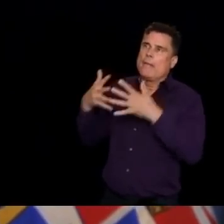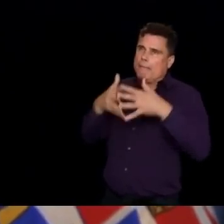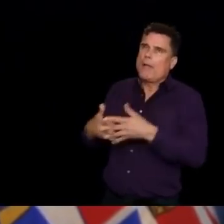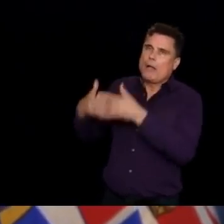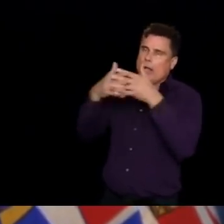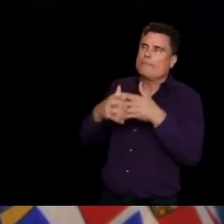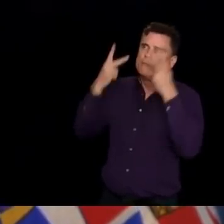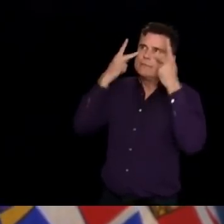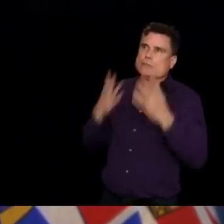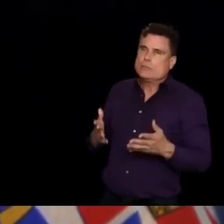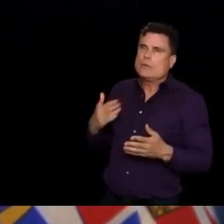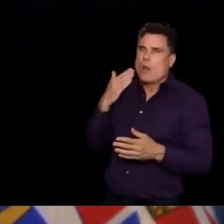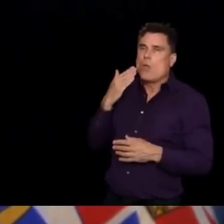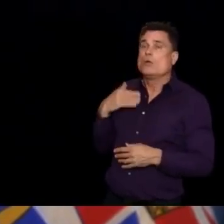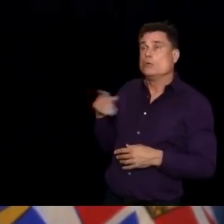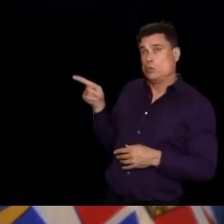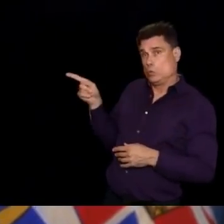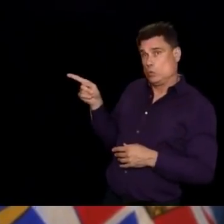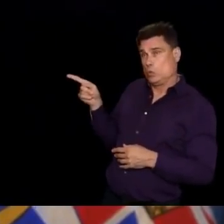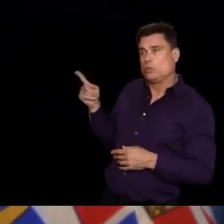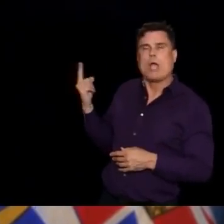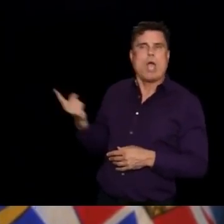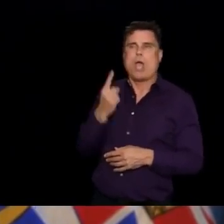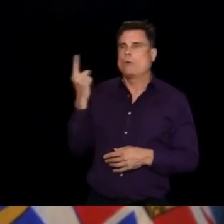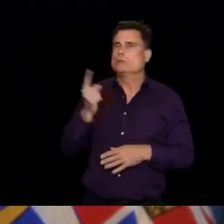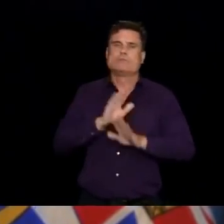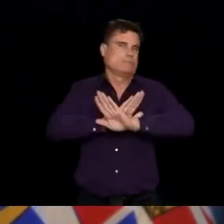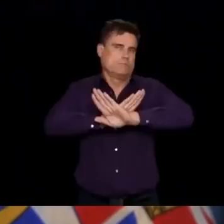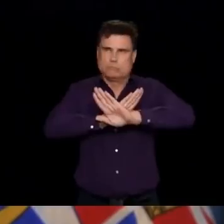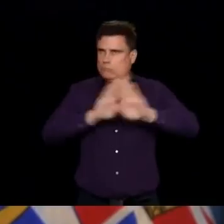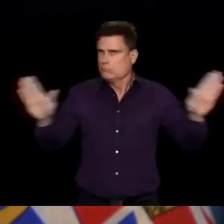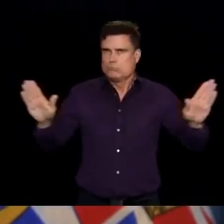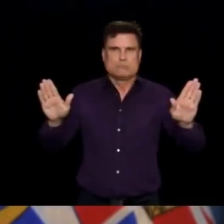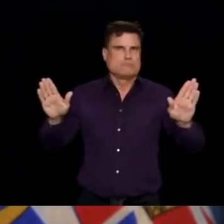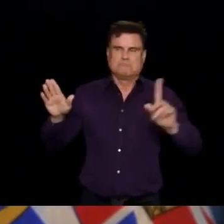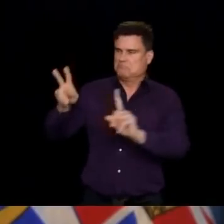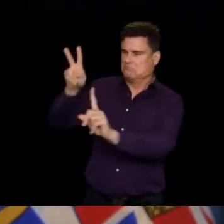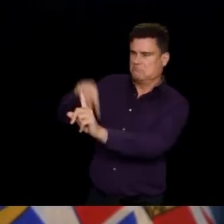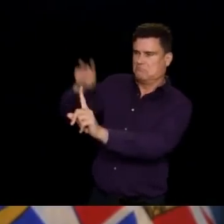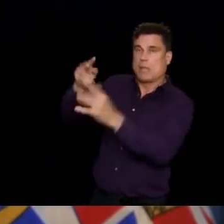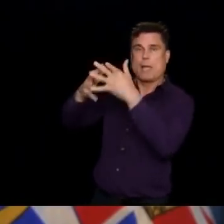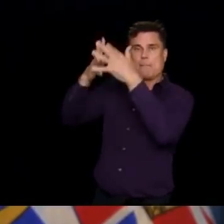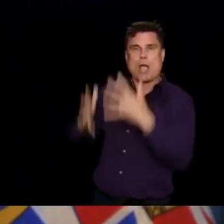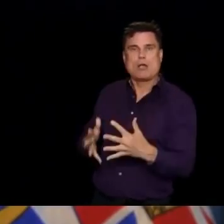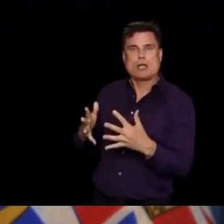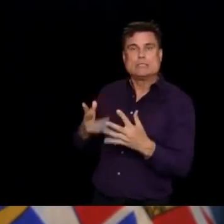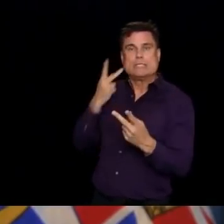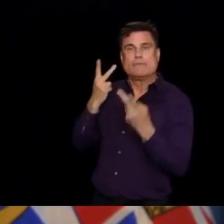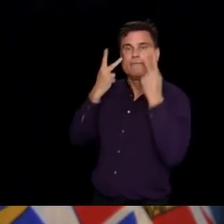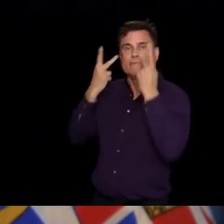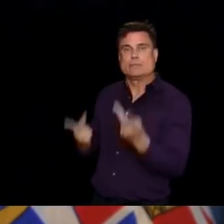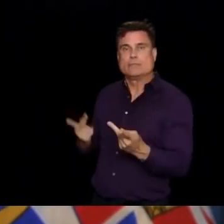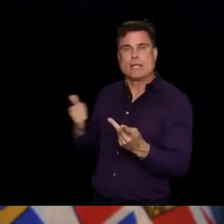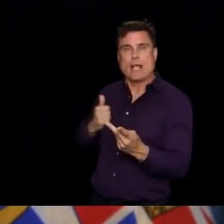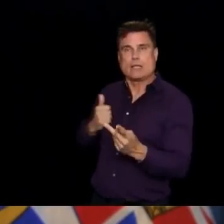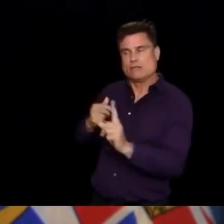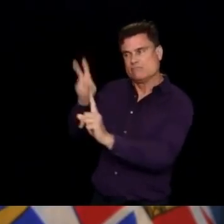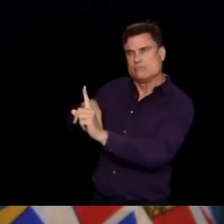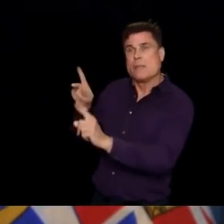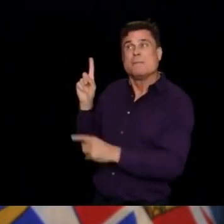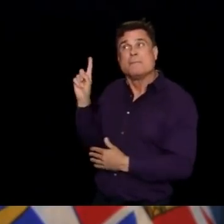one, not to make, not to rush to judgment about why people are where they are in terms of traveling. We don't know their back stories. But I have to say,